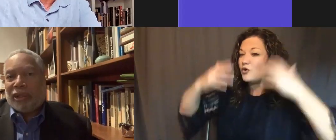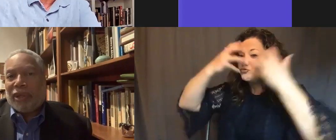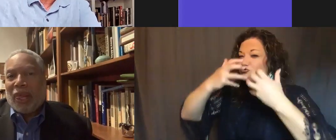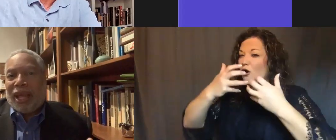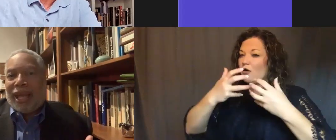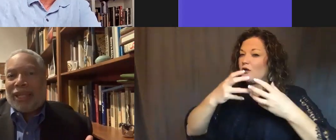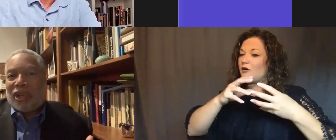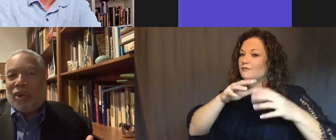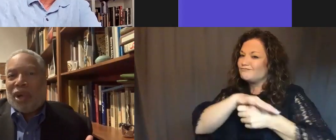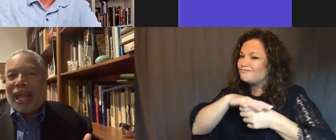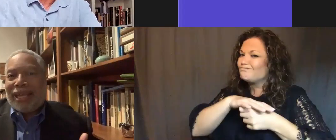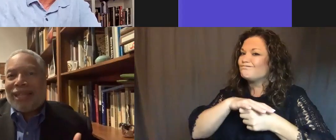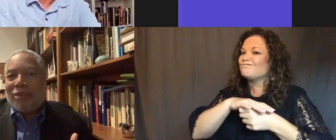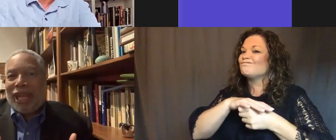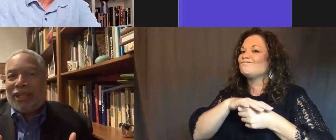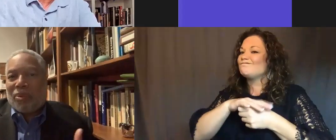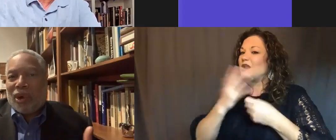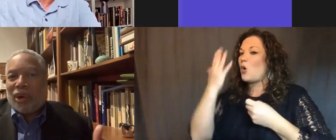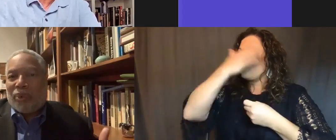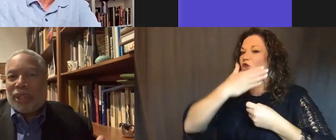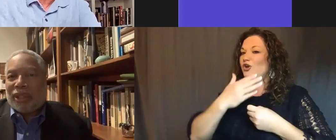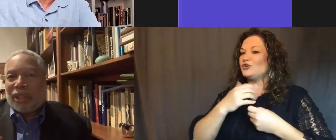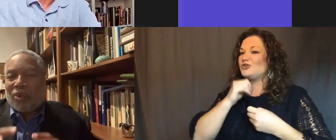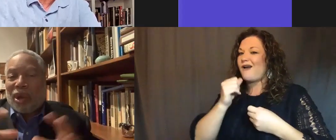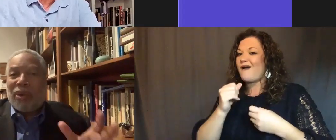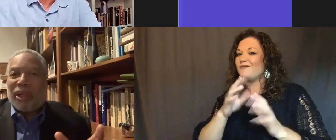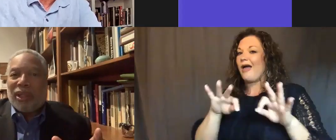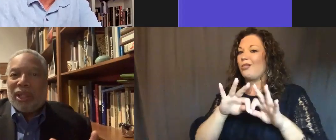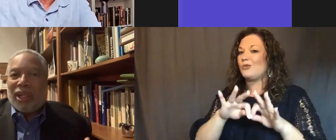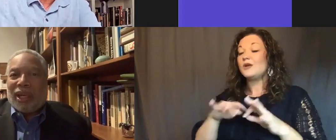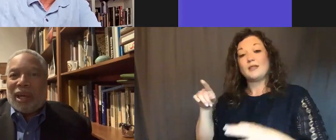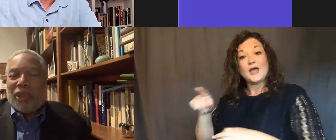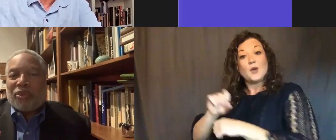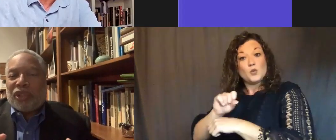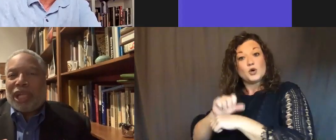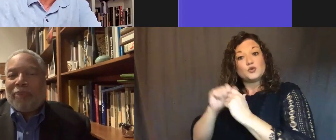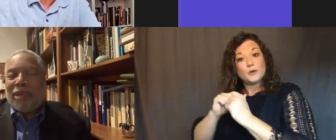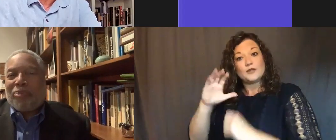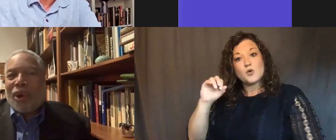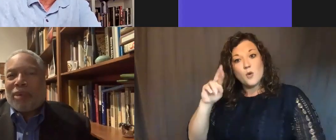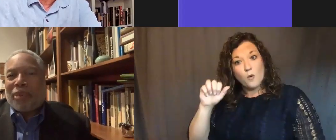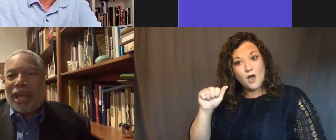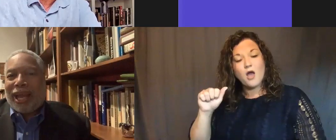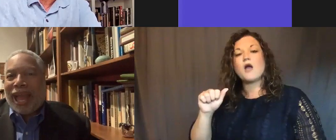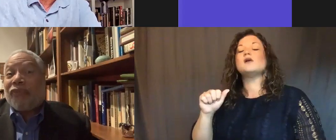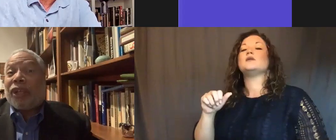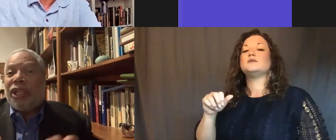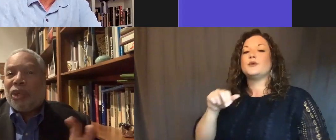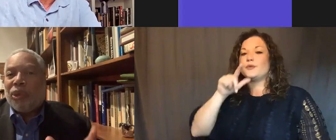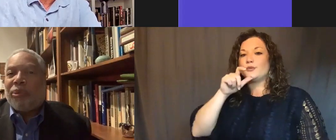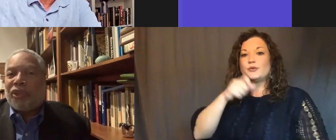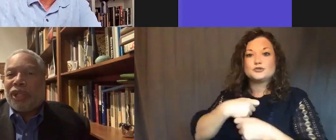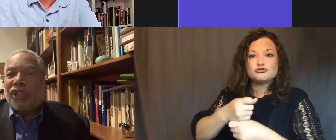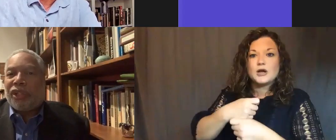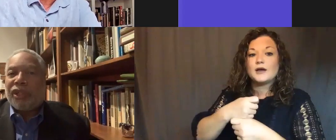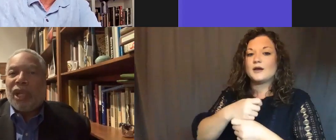undervalued. And so as they began to work with the corona, which was shaped in part by African